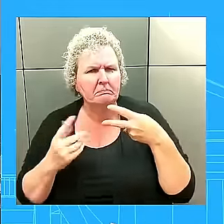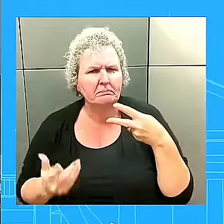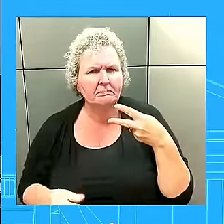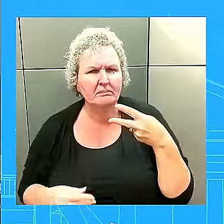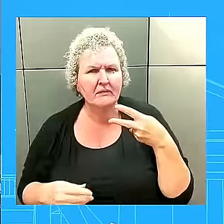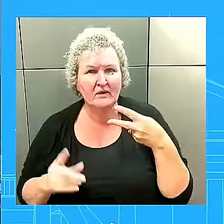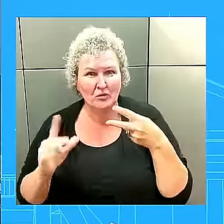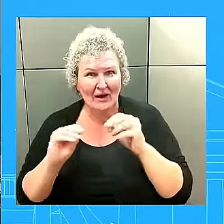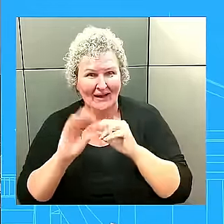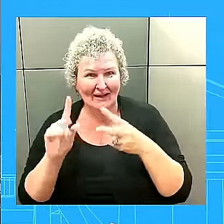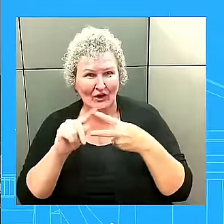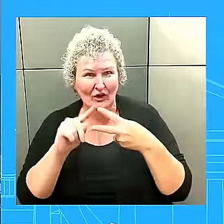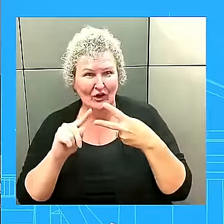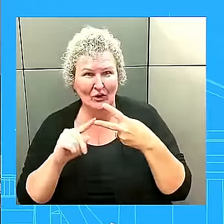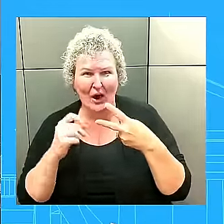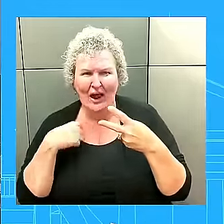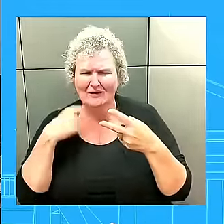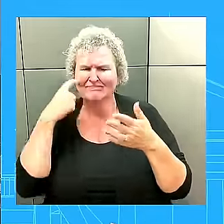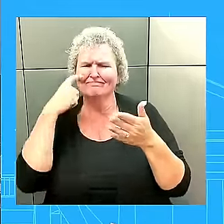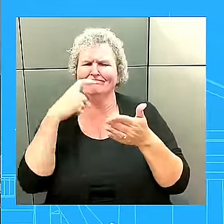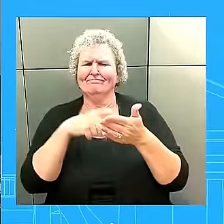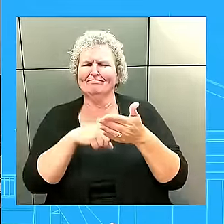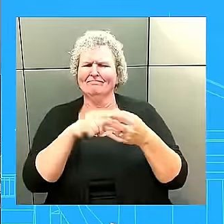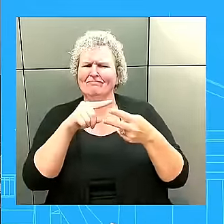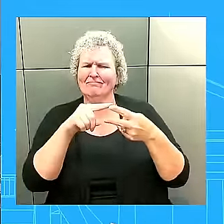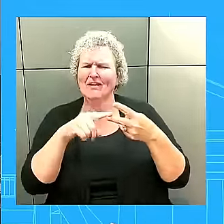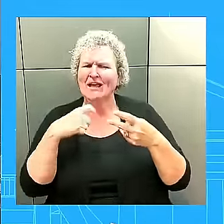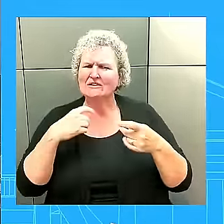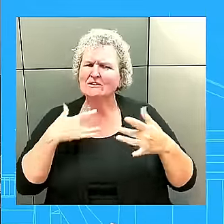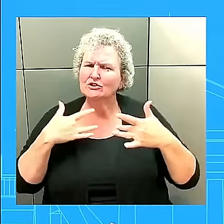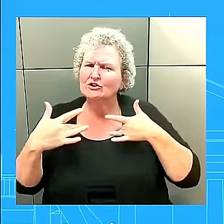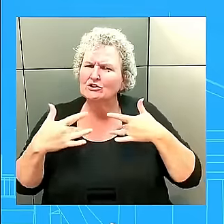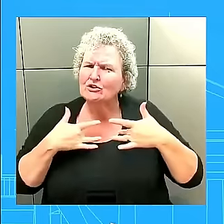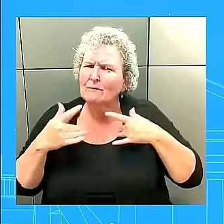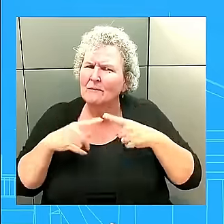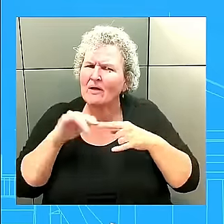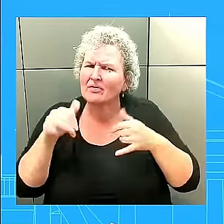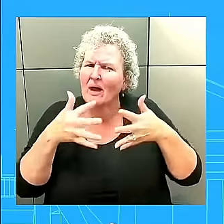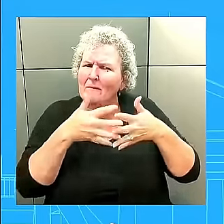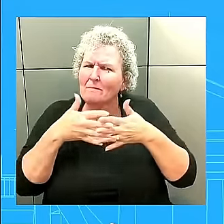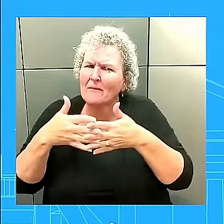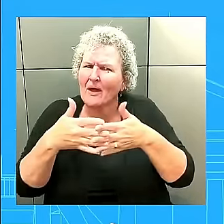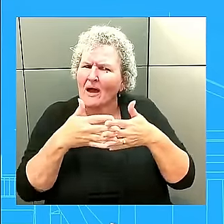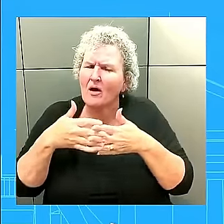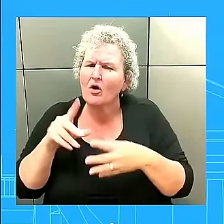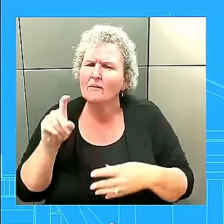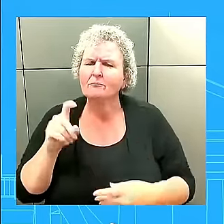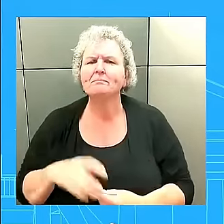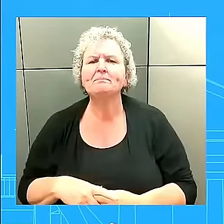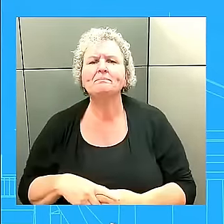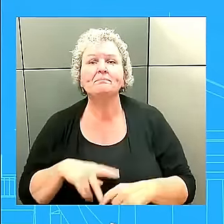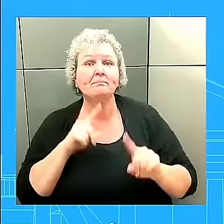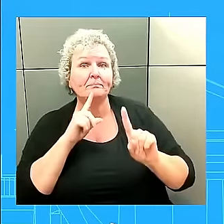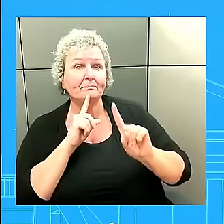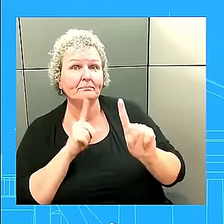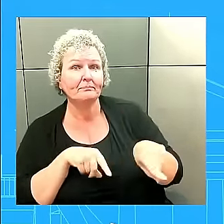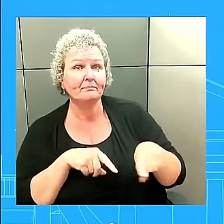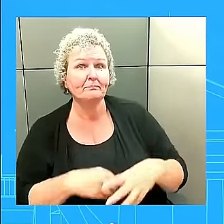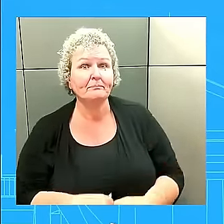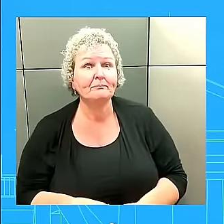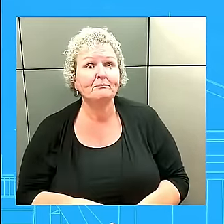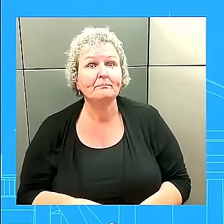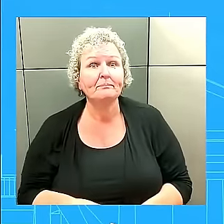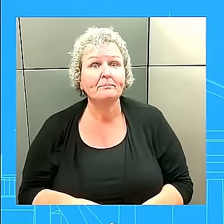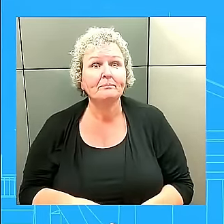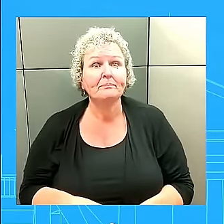and discouraging concern for America? So on your first question, too soon to tell, Amr, what kind of an